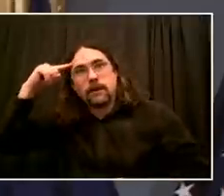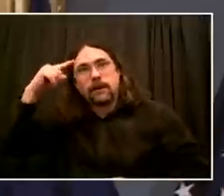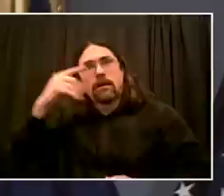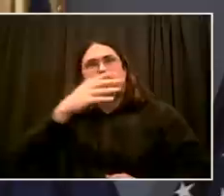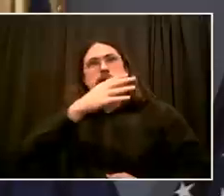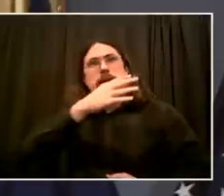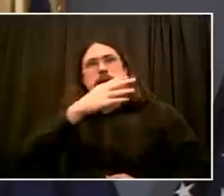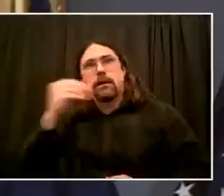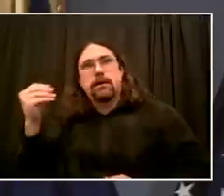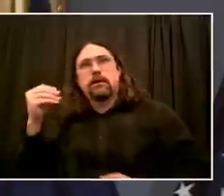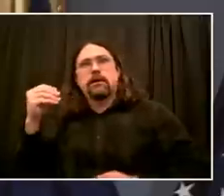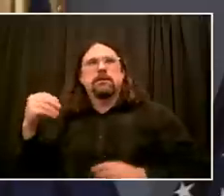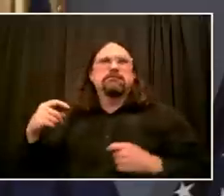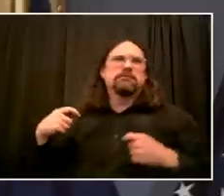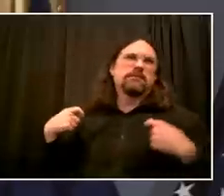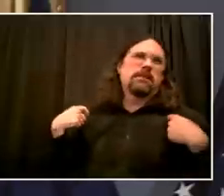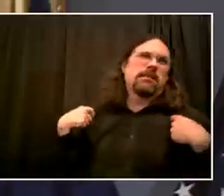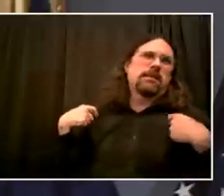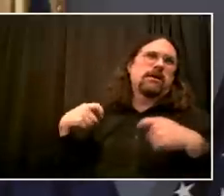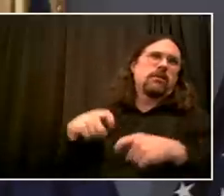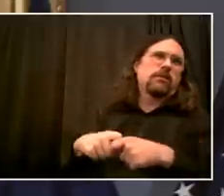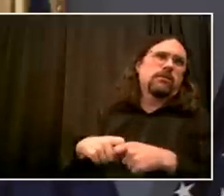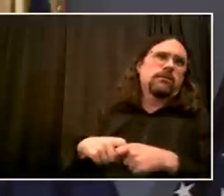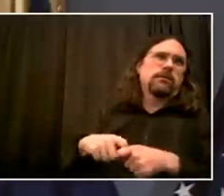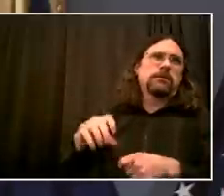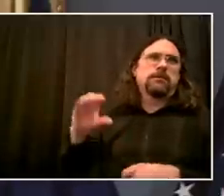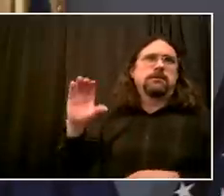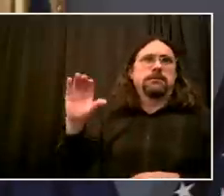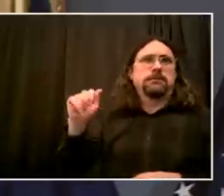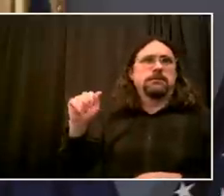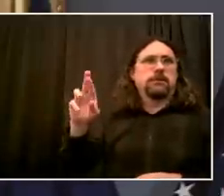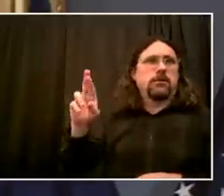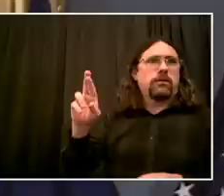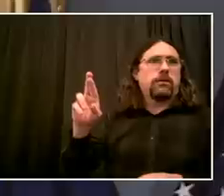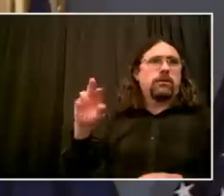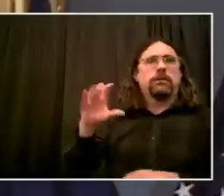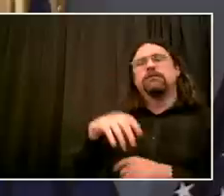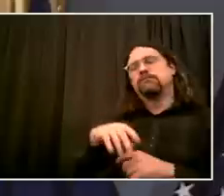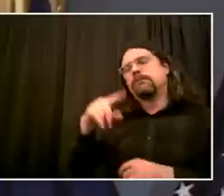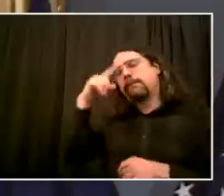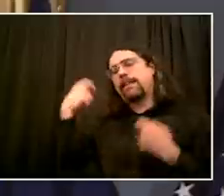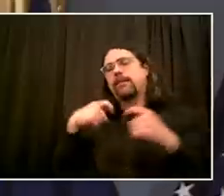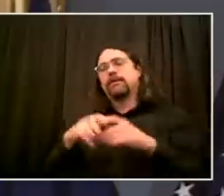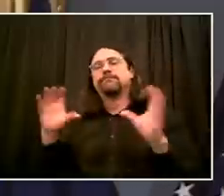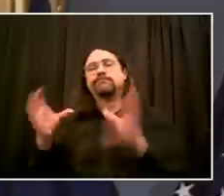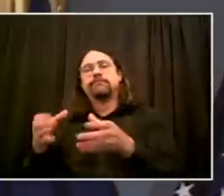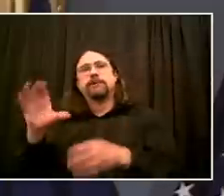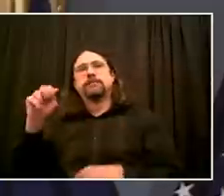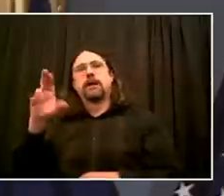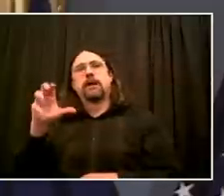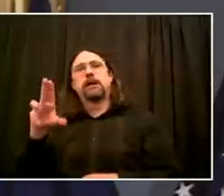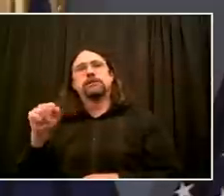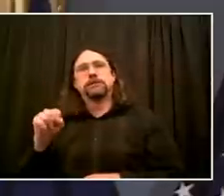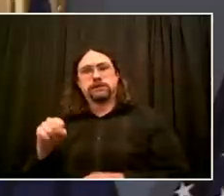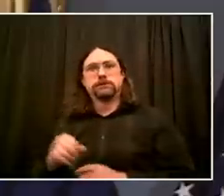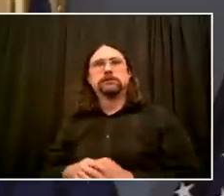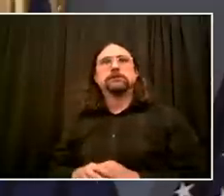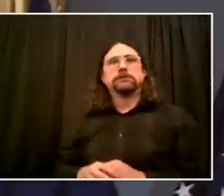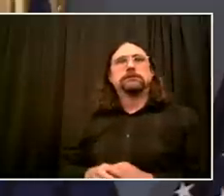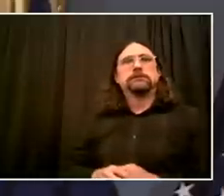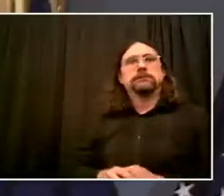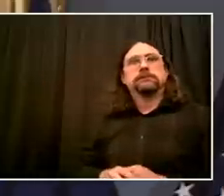NYPD. And I may agree or disagree with any specific sentence or line in this statement.